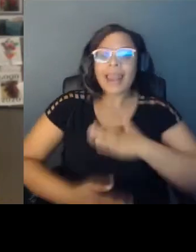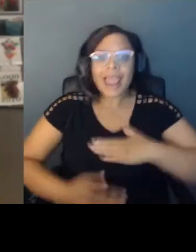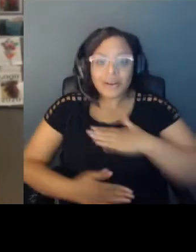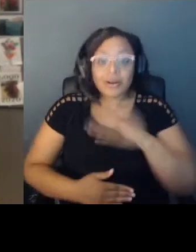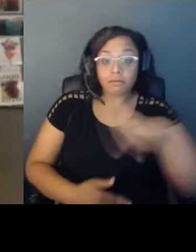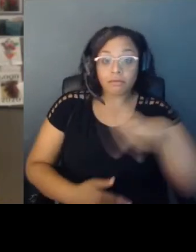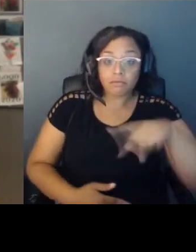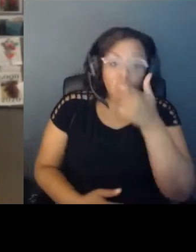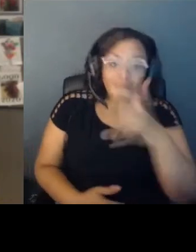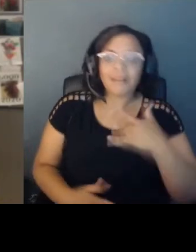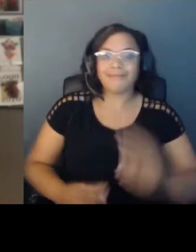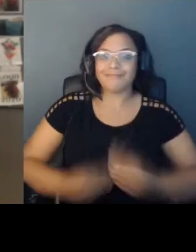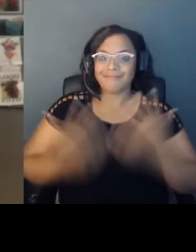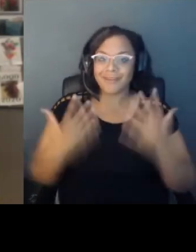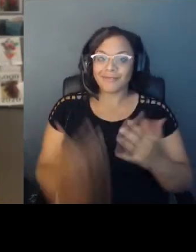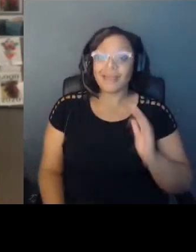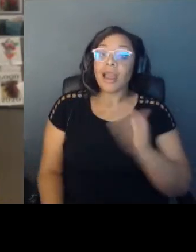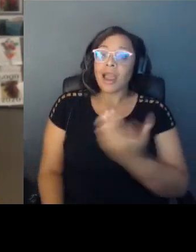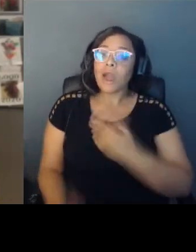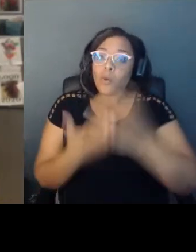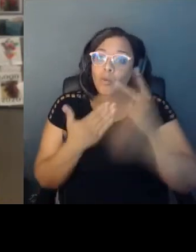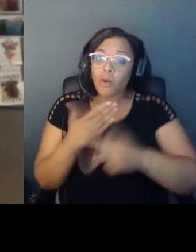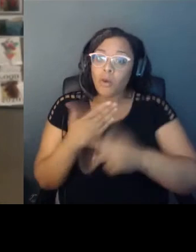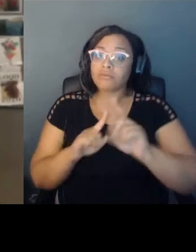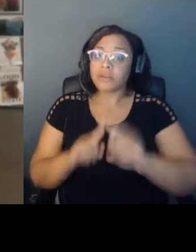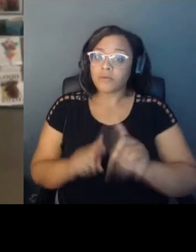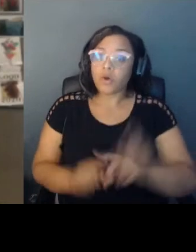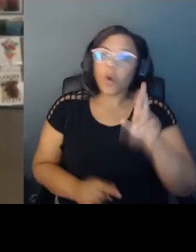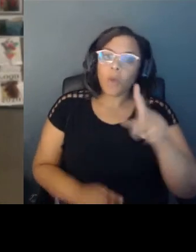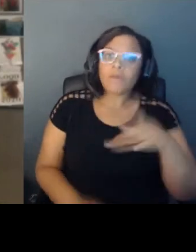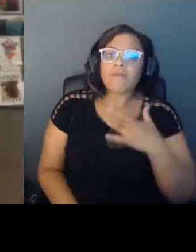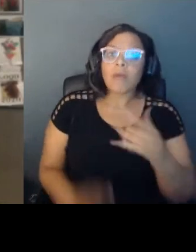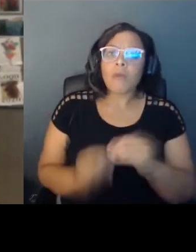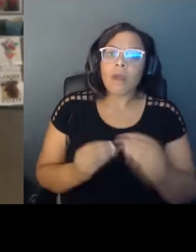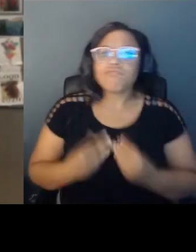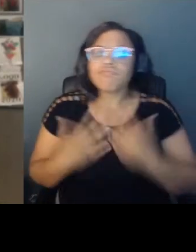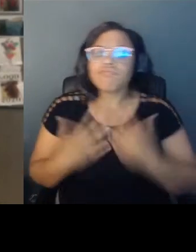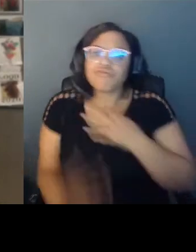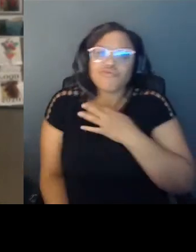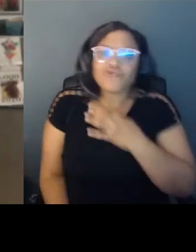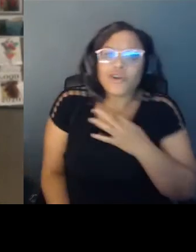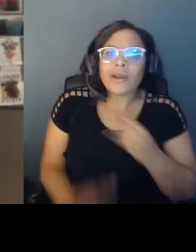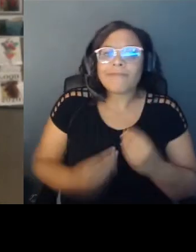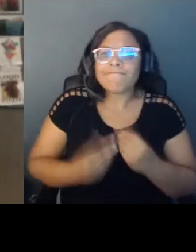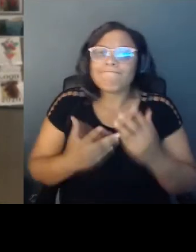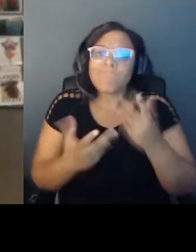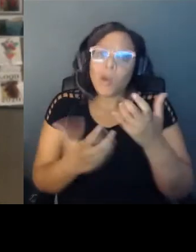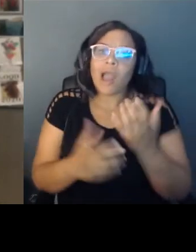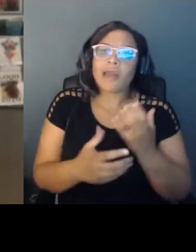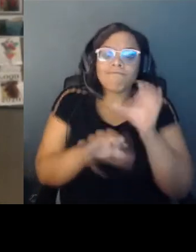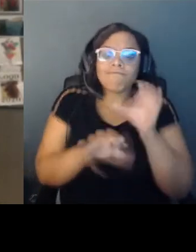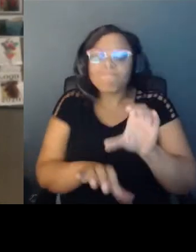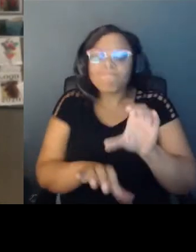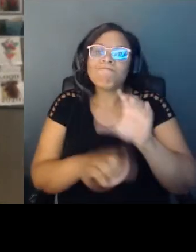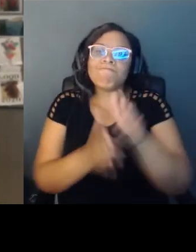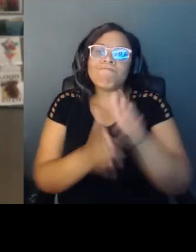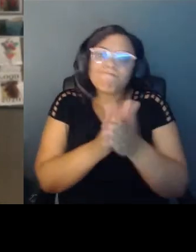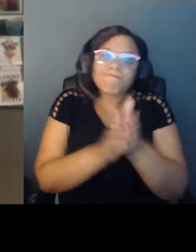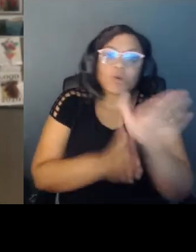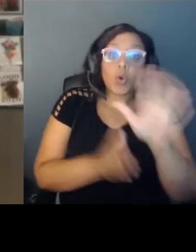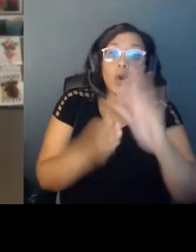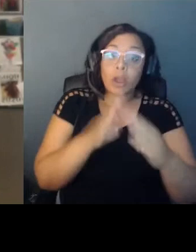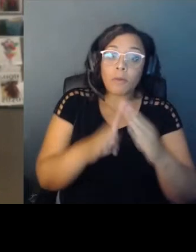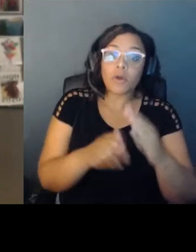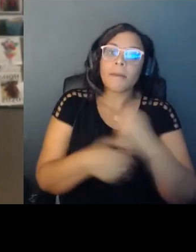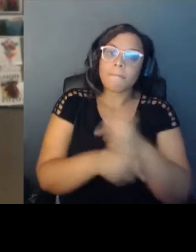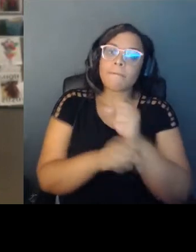inspire your curiosity and compassion so that you can take action in your own community to contribute to a more just world. We will have